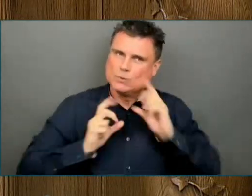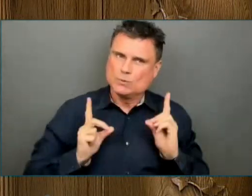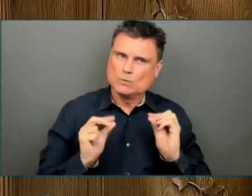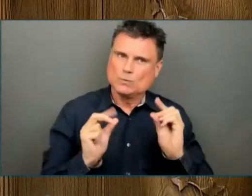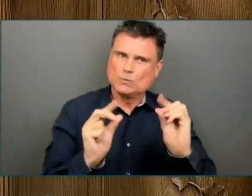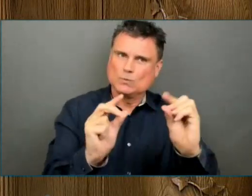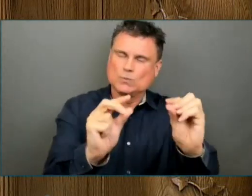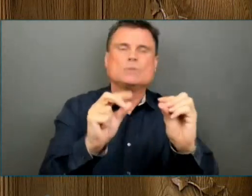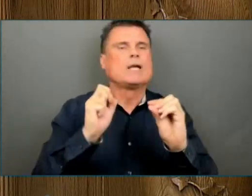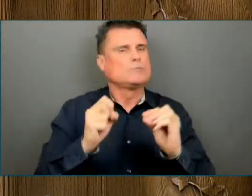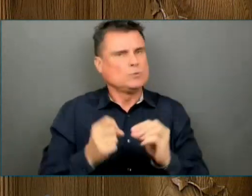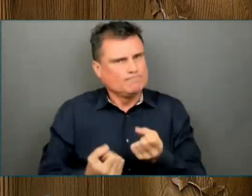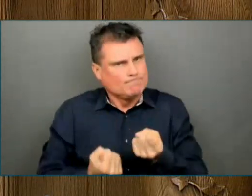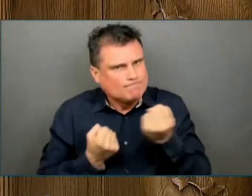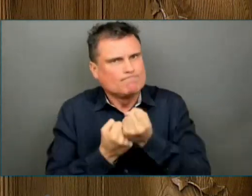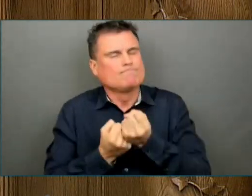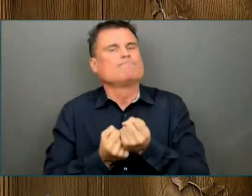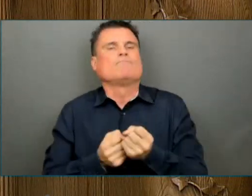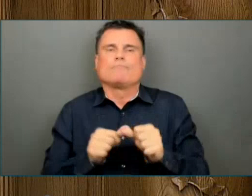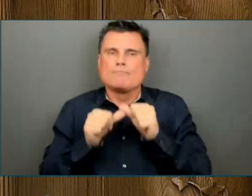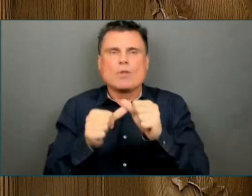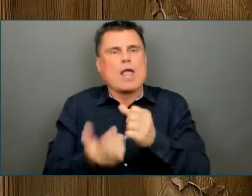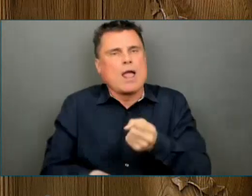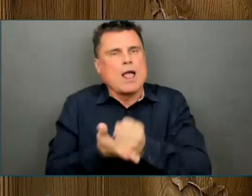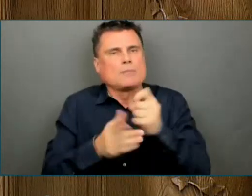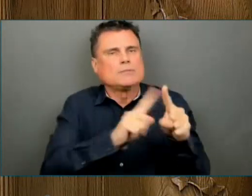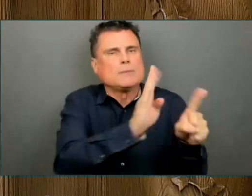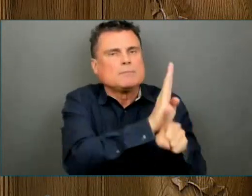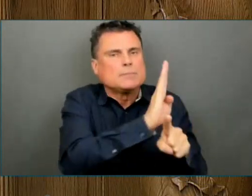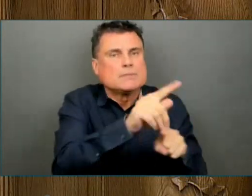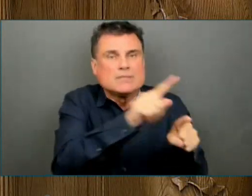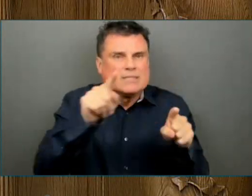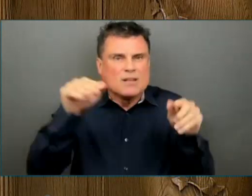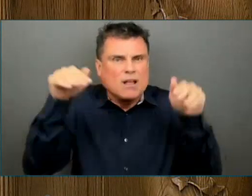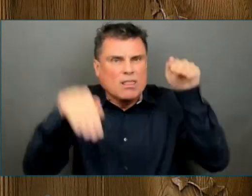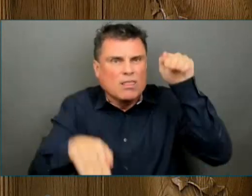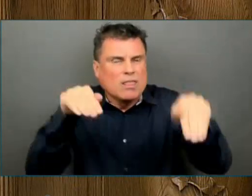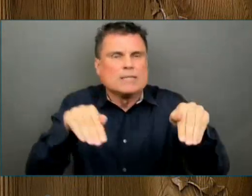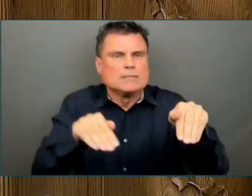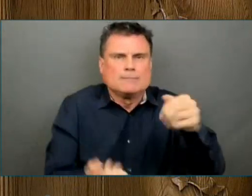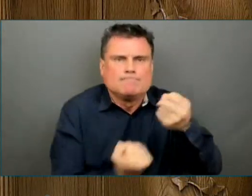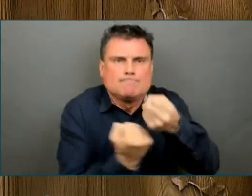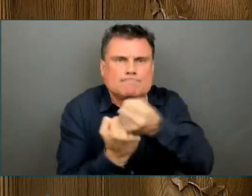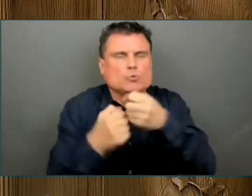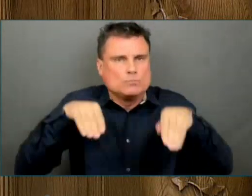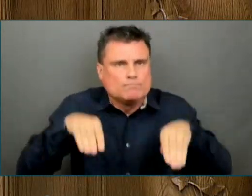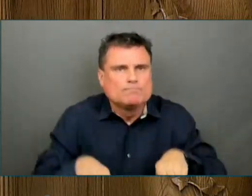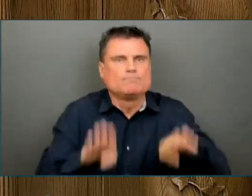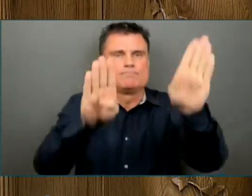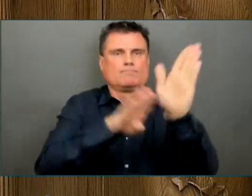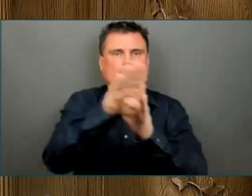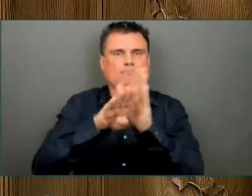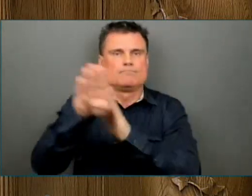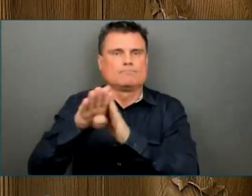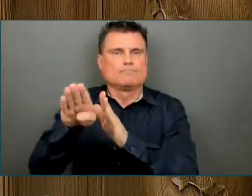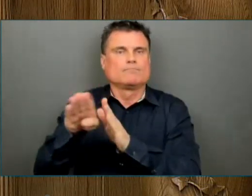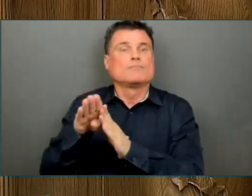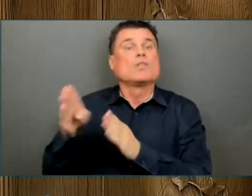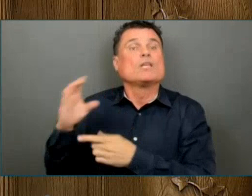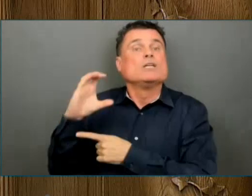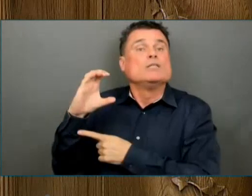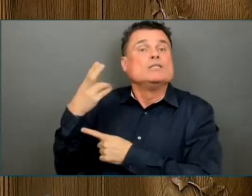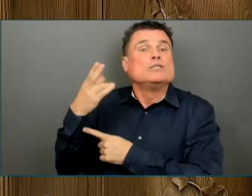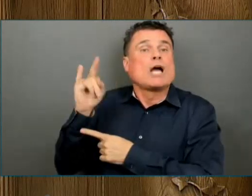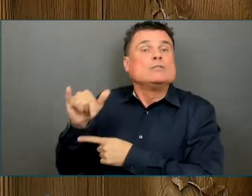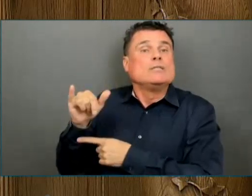organizations and the non-profit sector are supported so that they can support people and communities. To create good